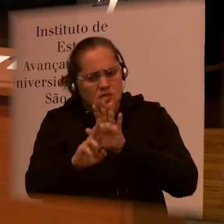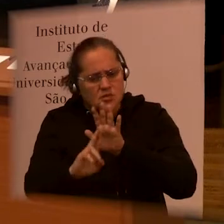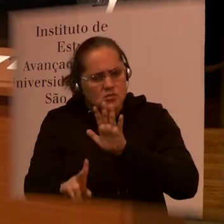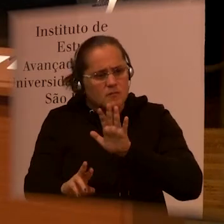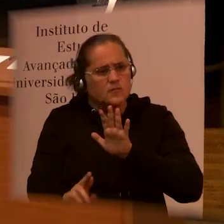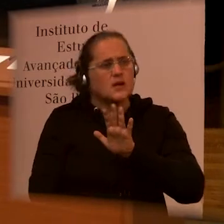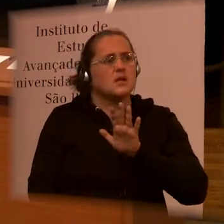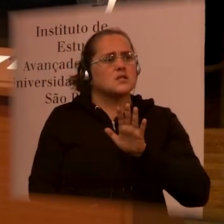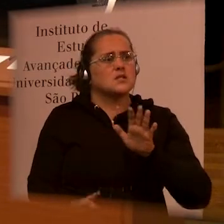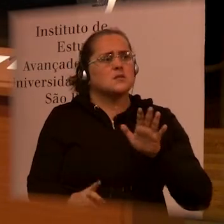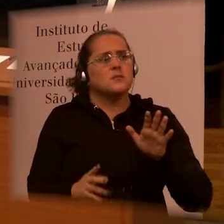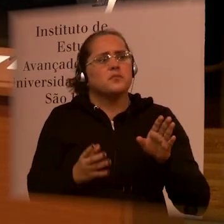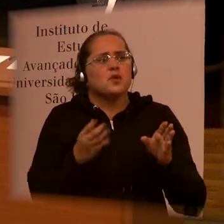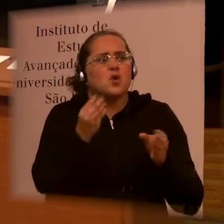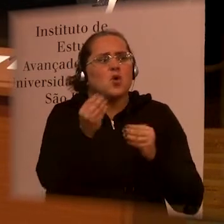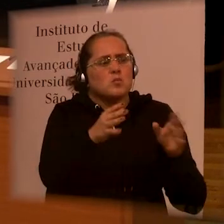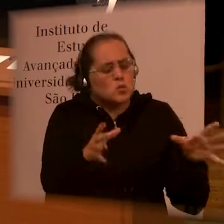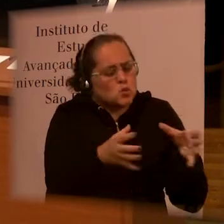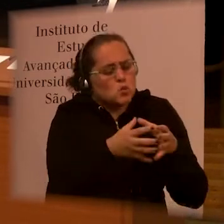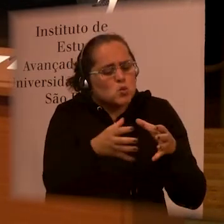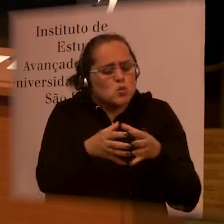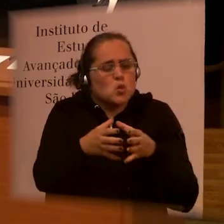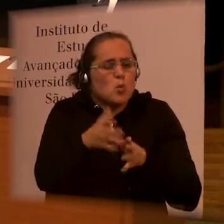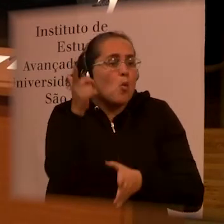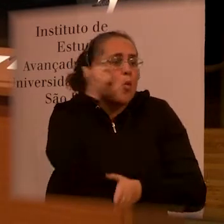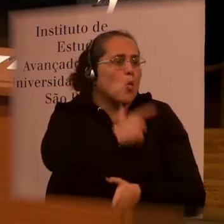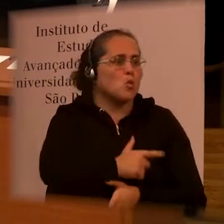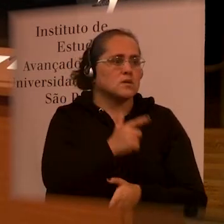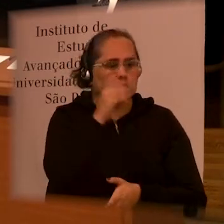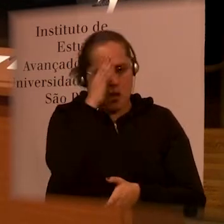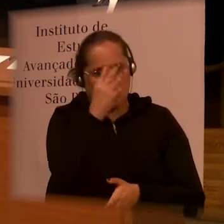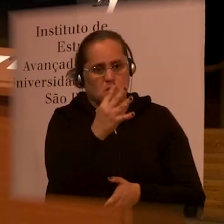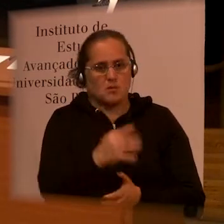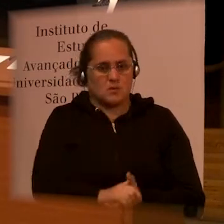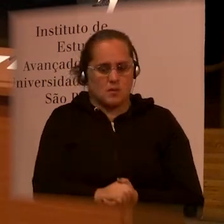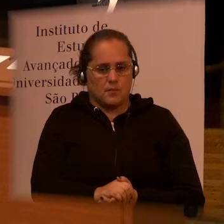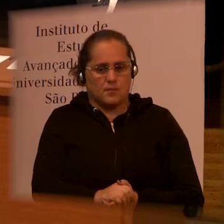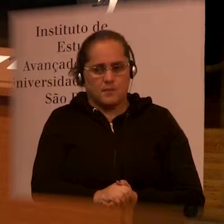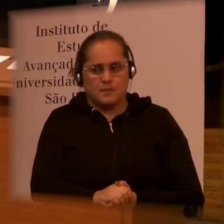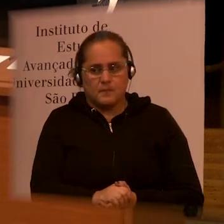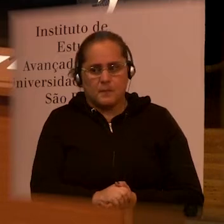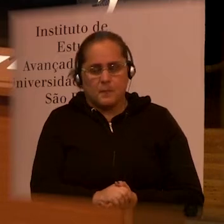examples where you can have an observatory to see what works and what doesn't.